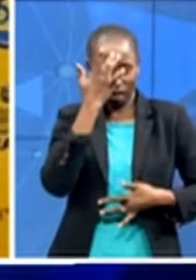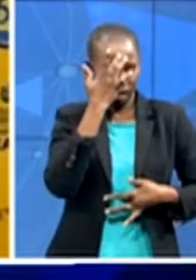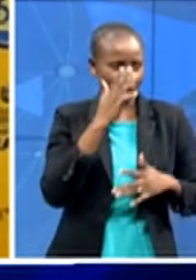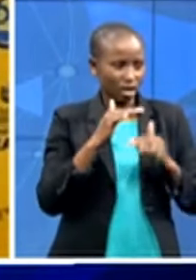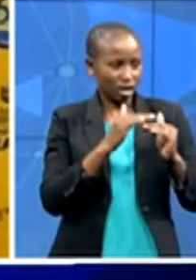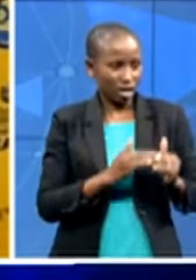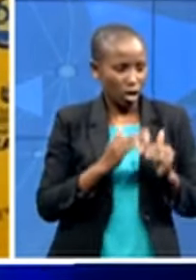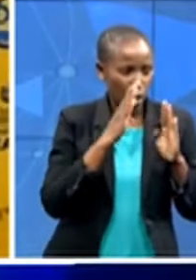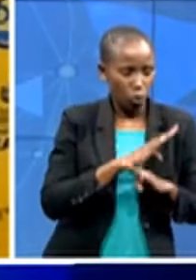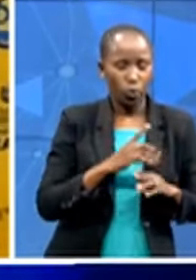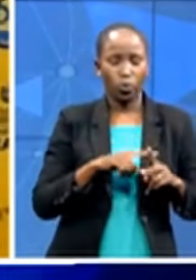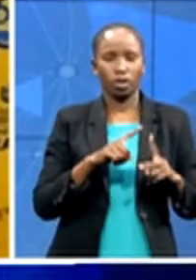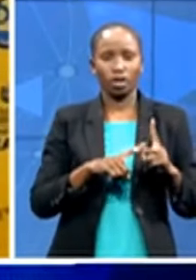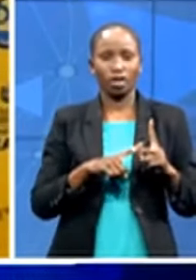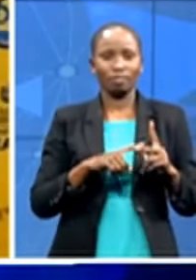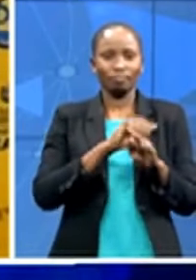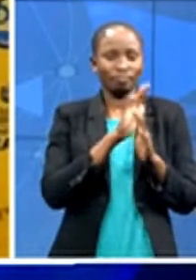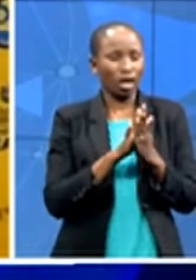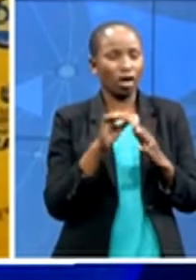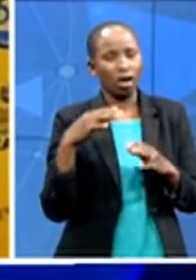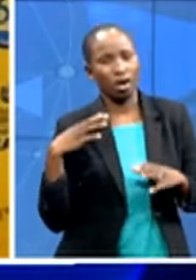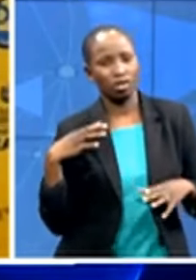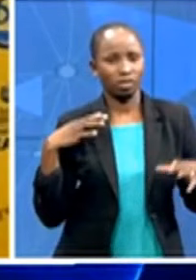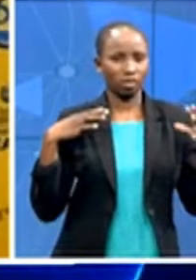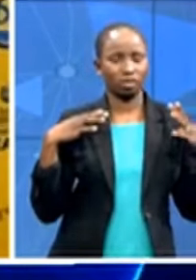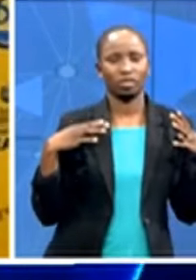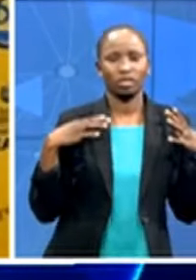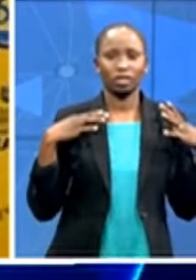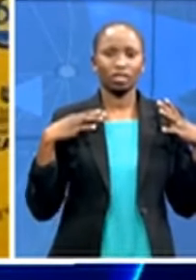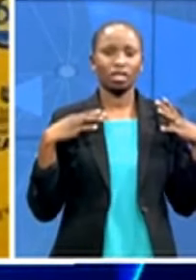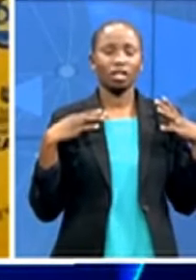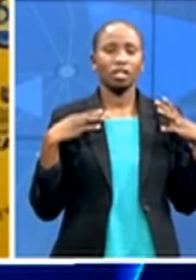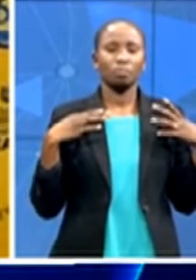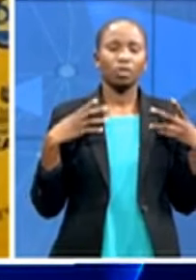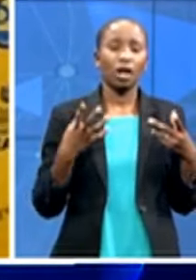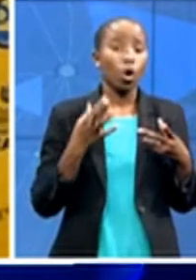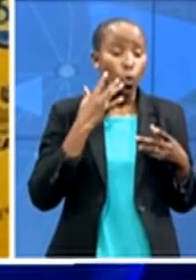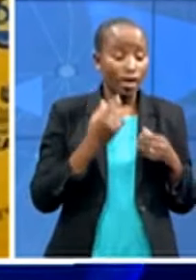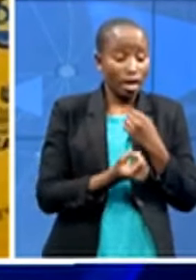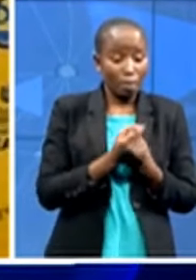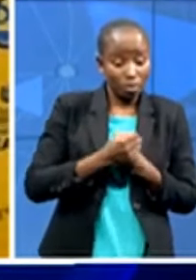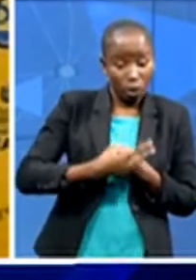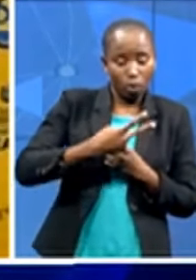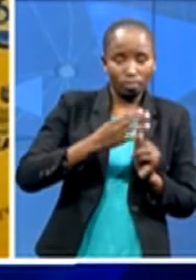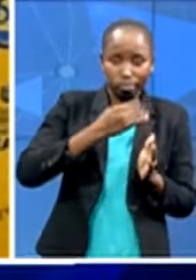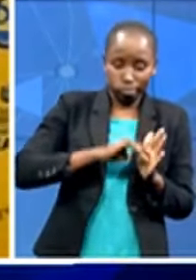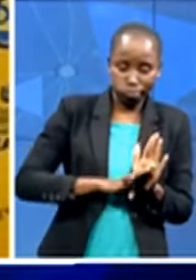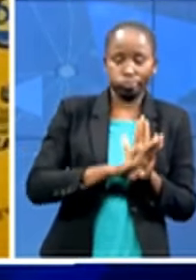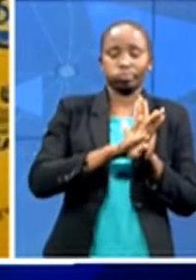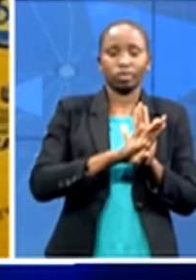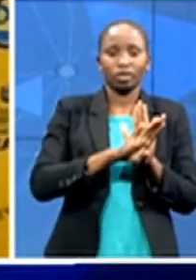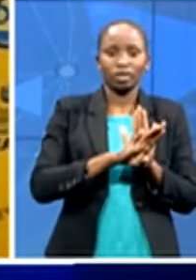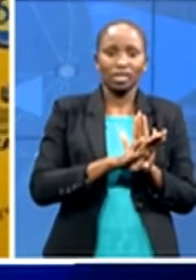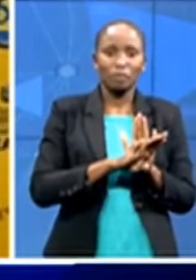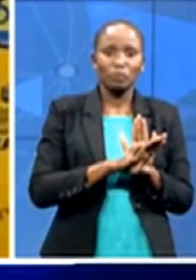when you are done with that another second wave when the you know it has been the routine and never gave us a break so as i'm